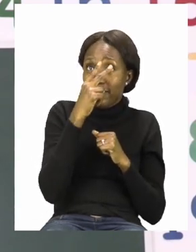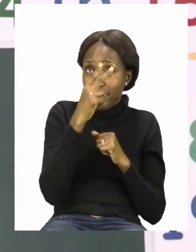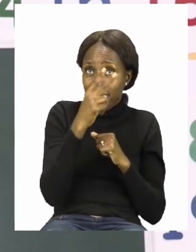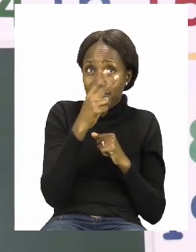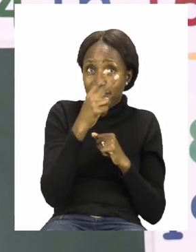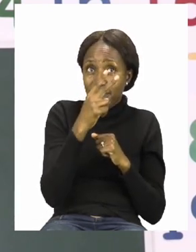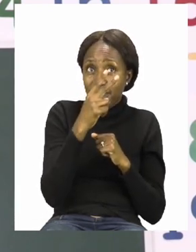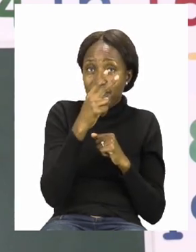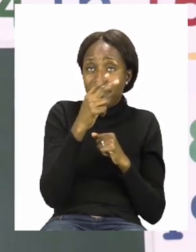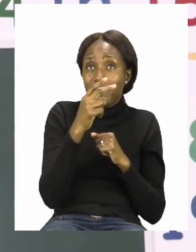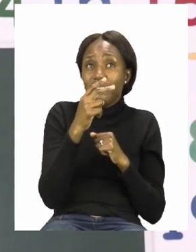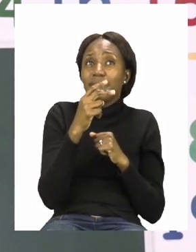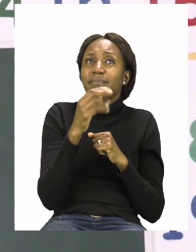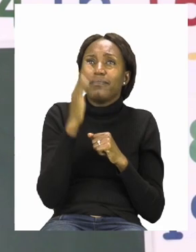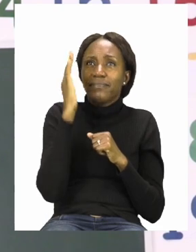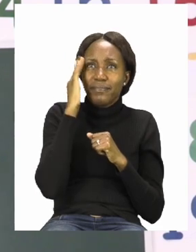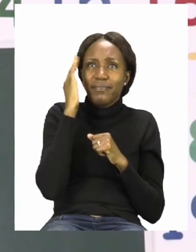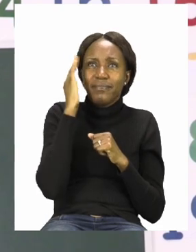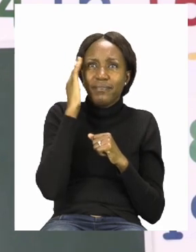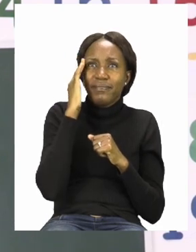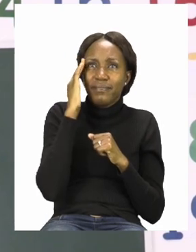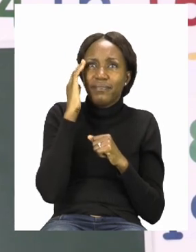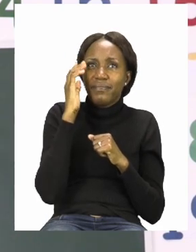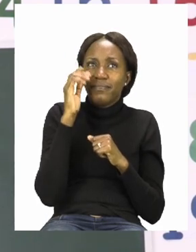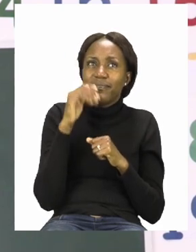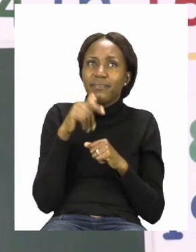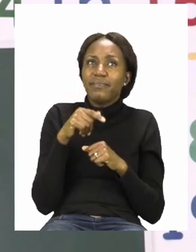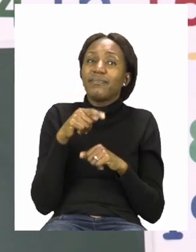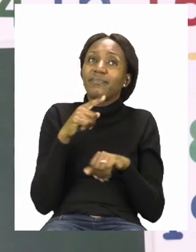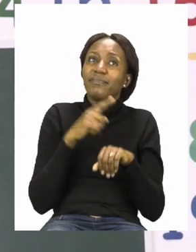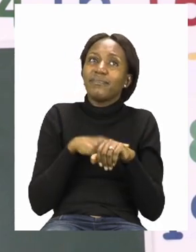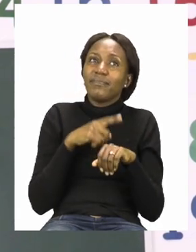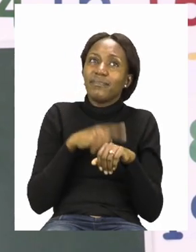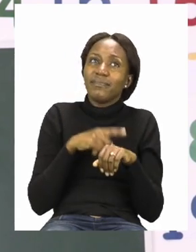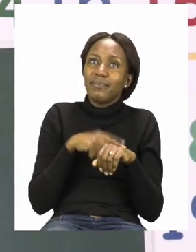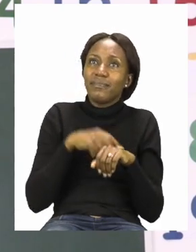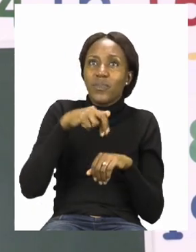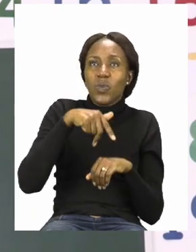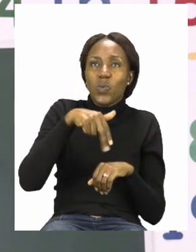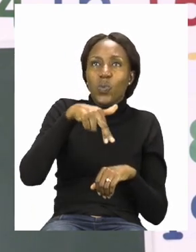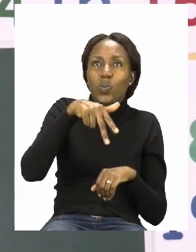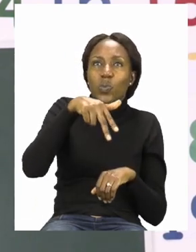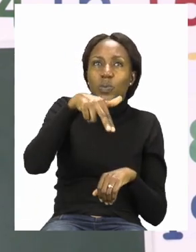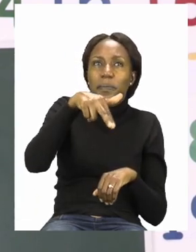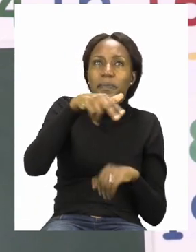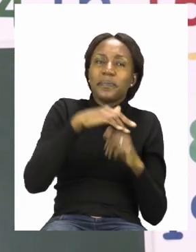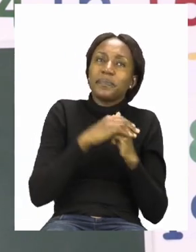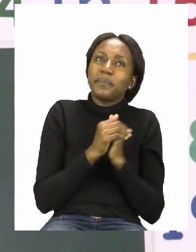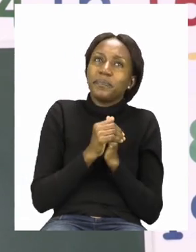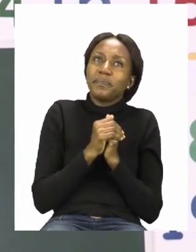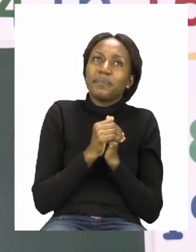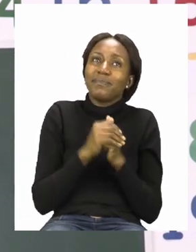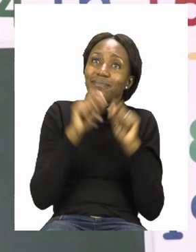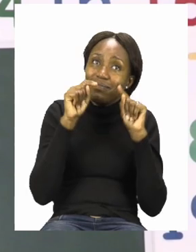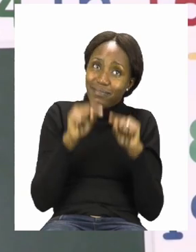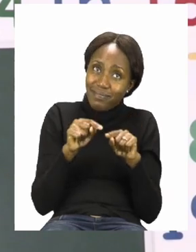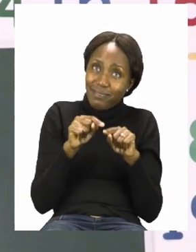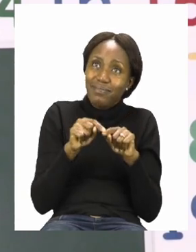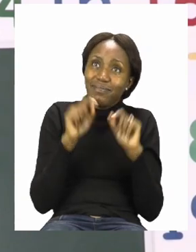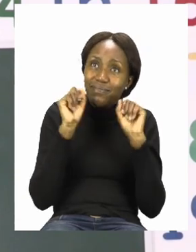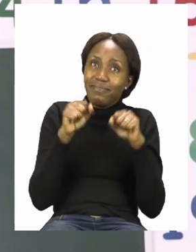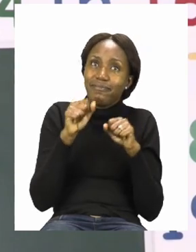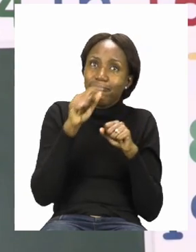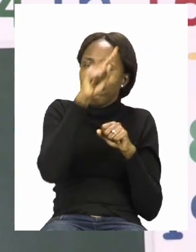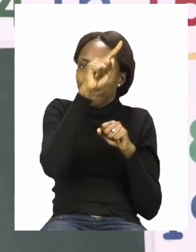with the triangle it is telling us that it is time to walk. Now you are going to match